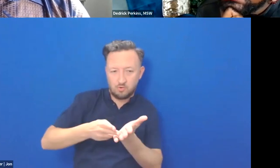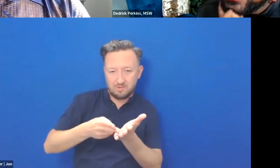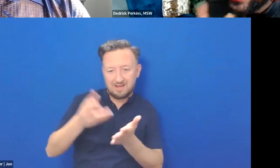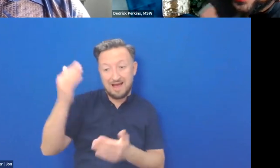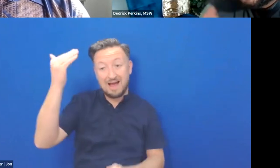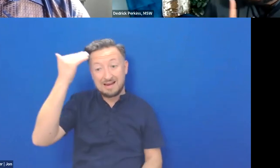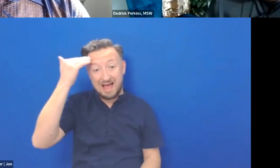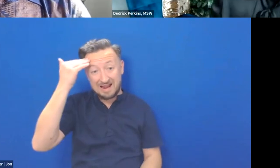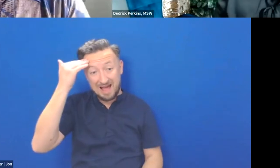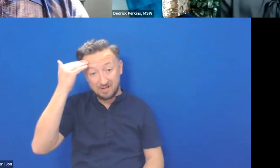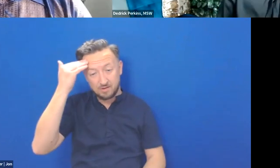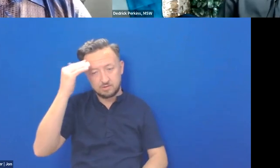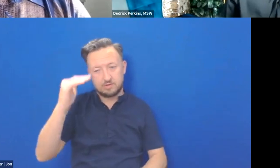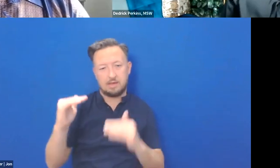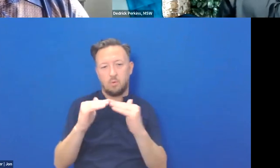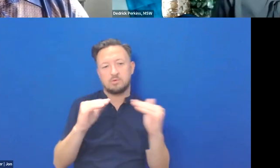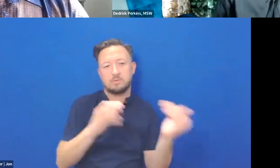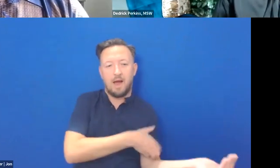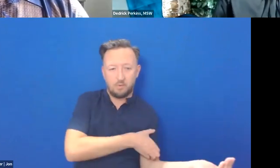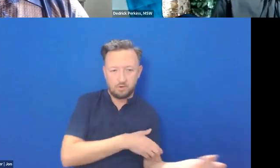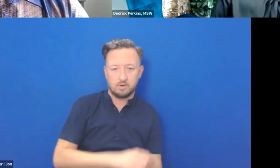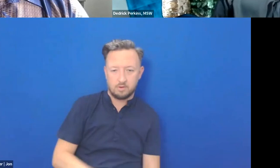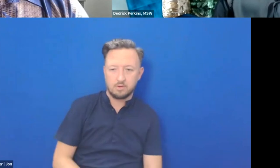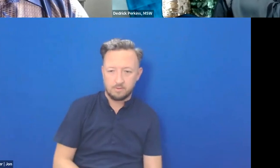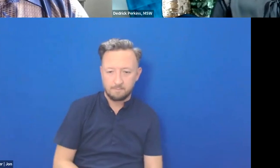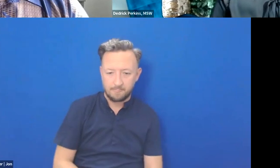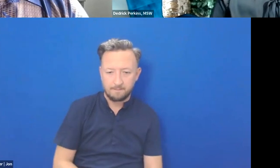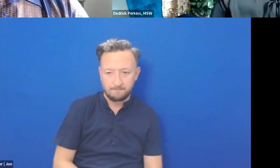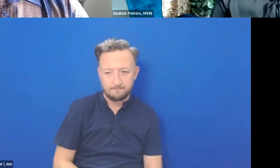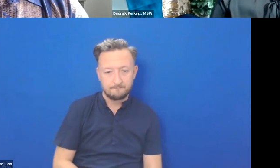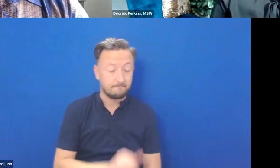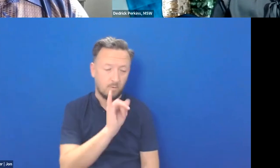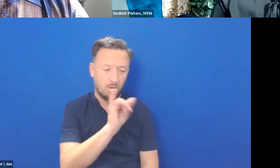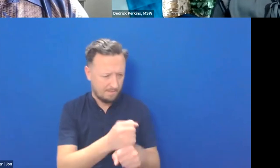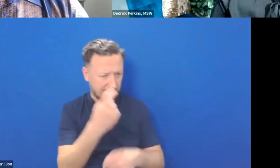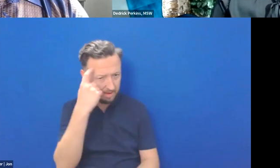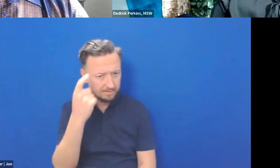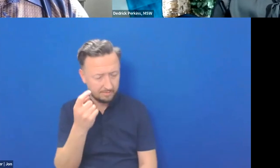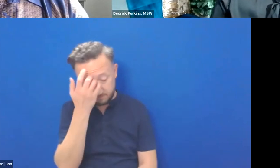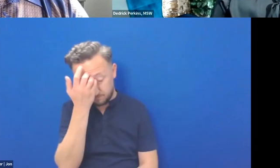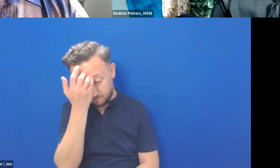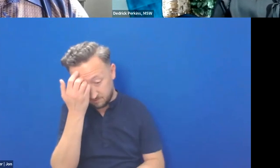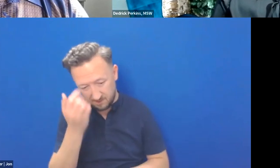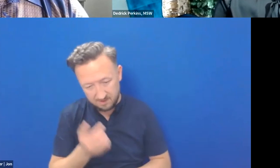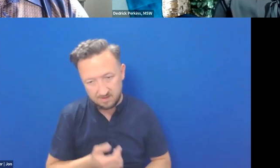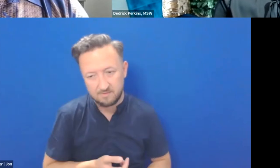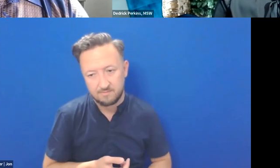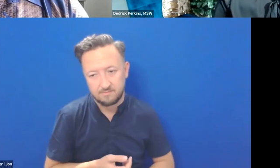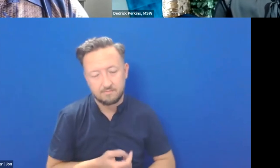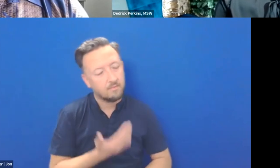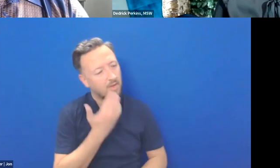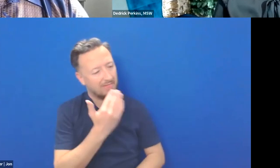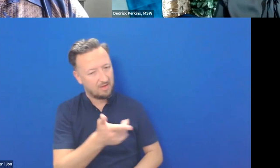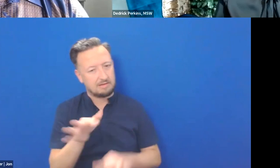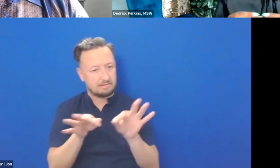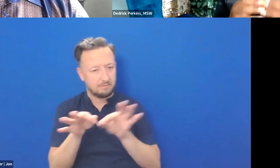power. Yes. Yes. Yes. That makes complete sense. And thank you for